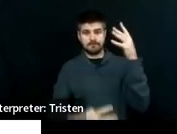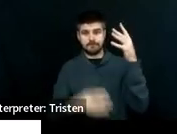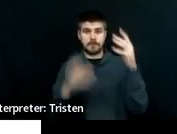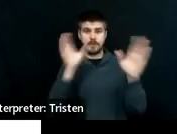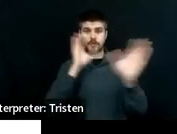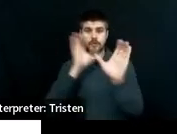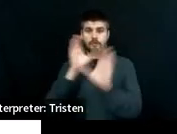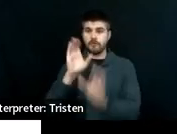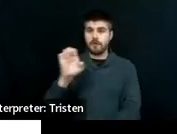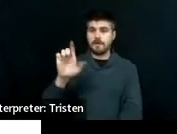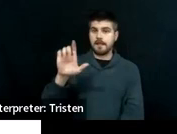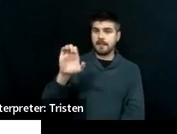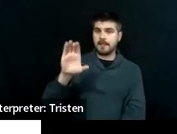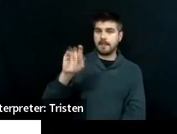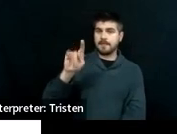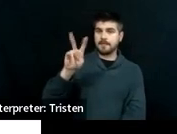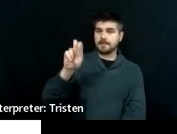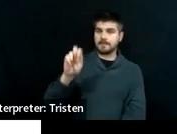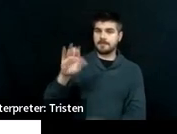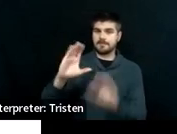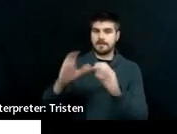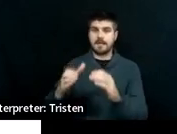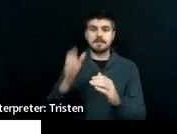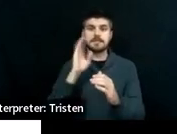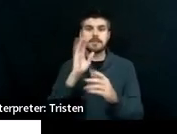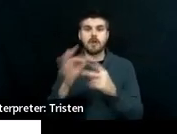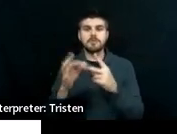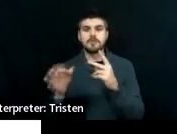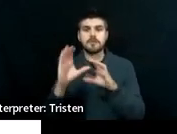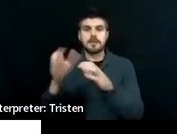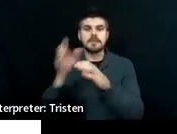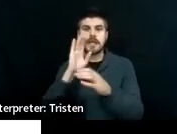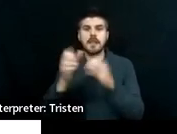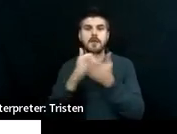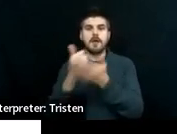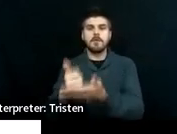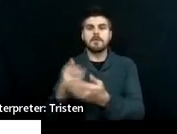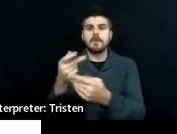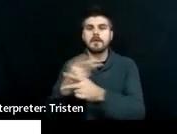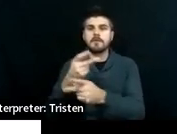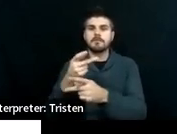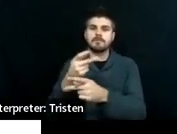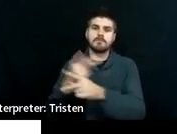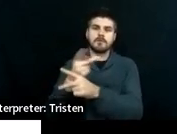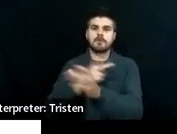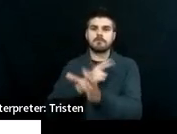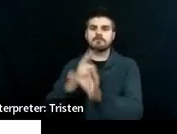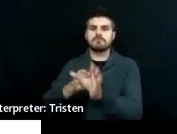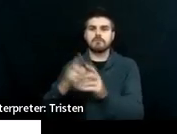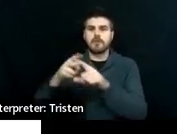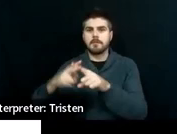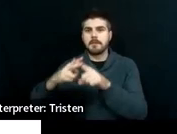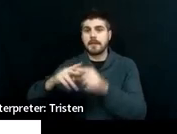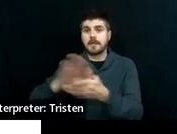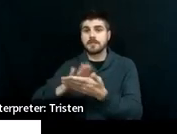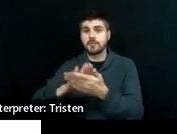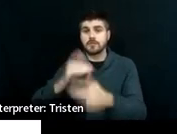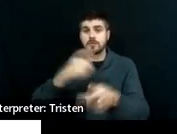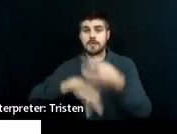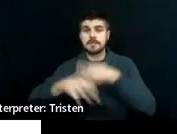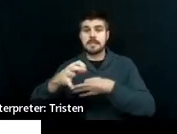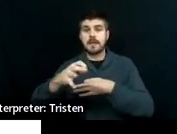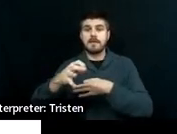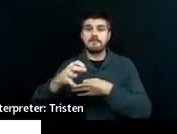that will help them reach that auto mechanics goal. And instead of saying ninth grade or